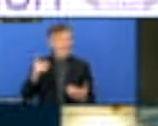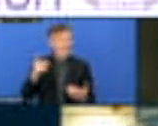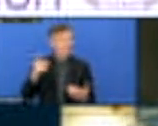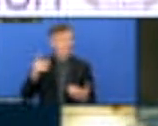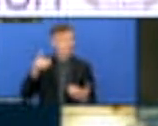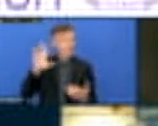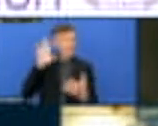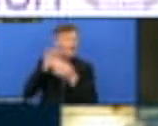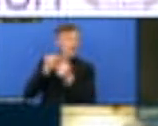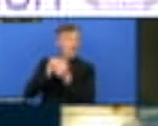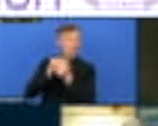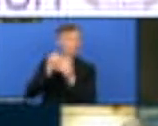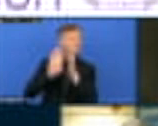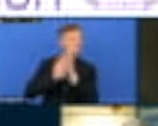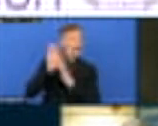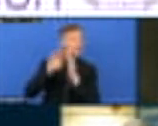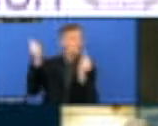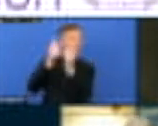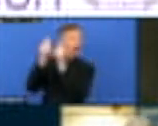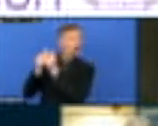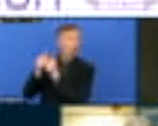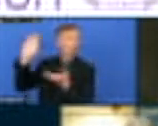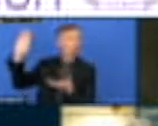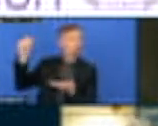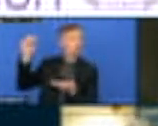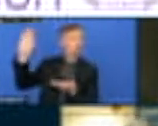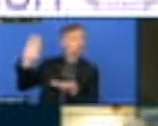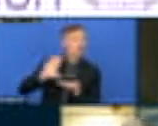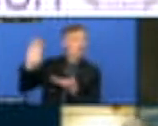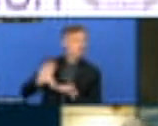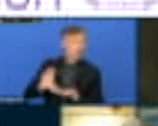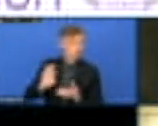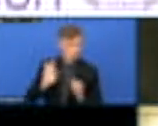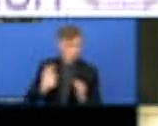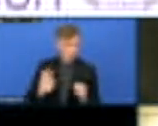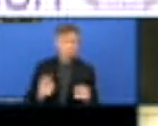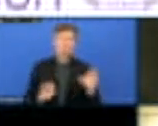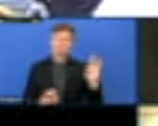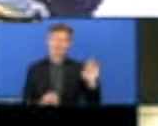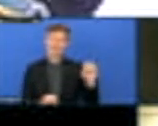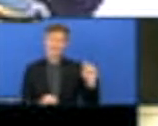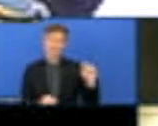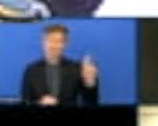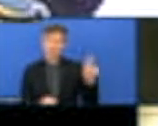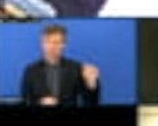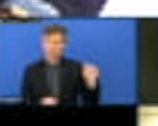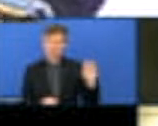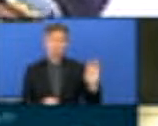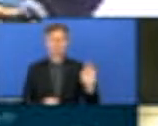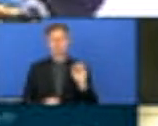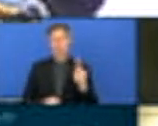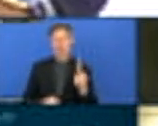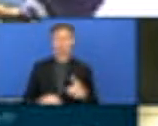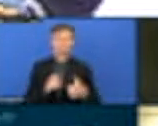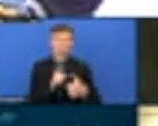Festus, your three action areas. Okay. Thank you again, Eldon. Basically, number one, bolster stakeholders engagement. This is